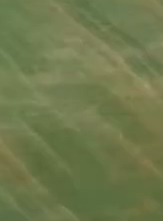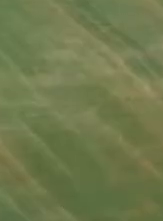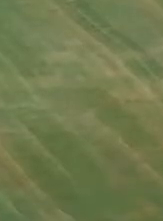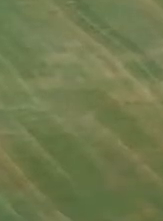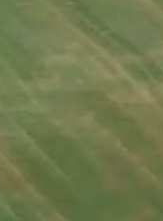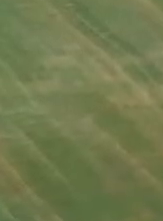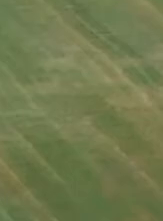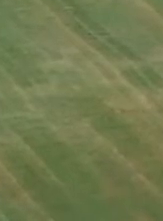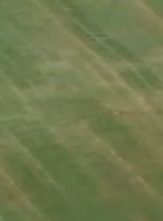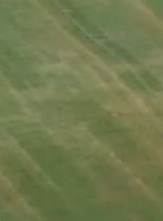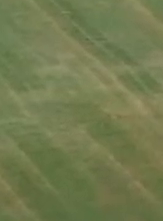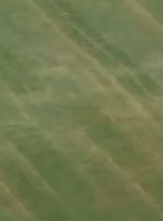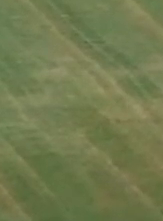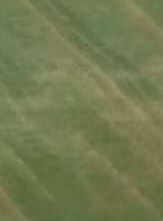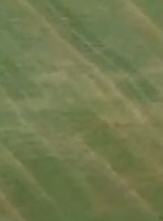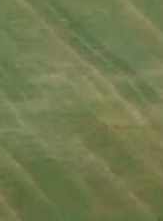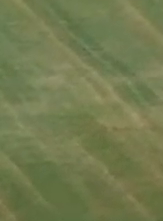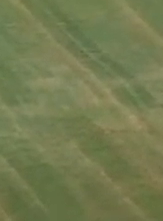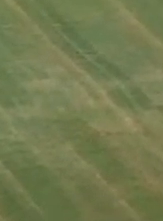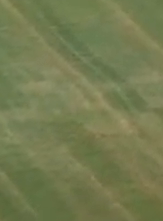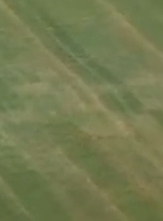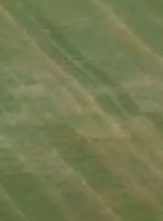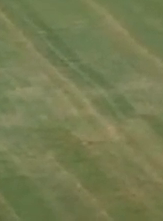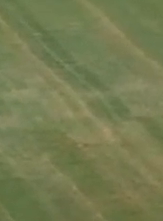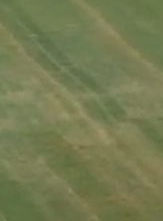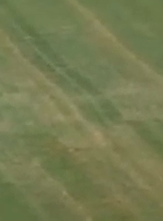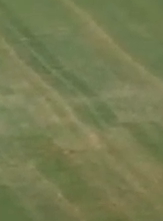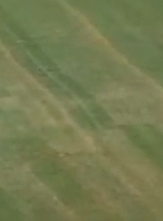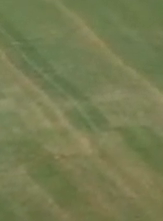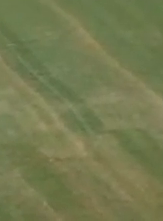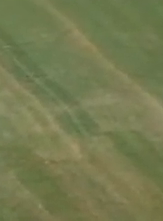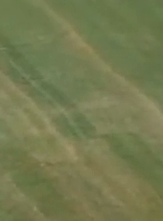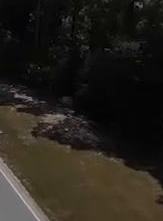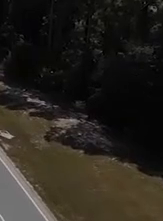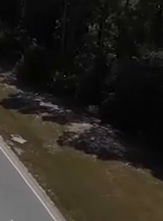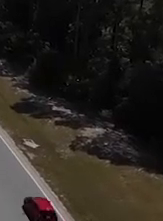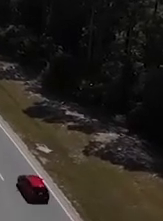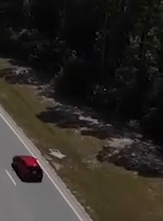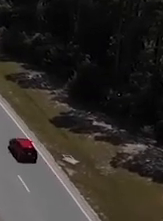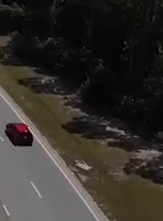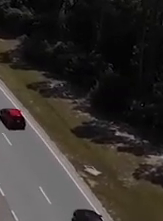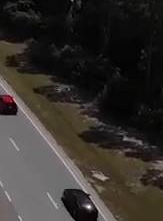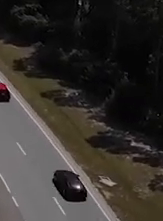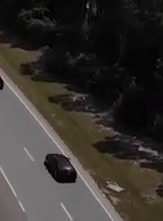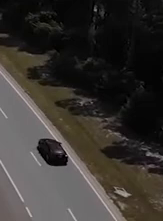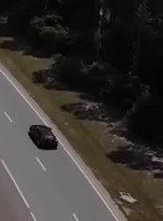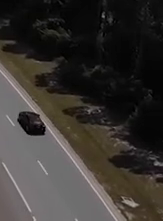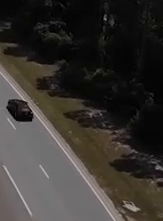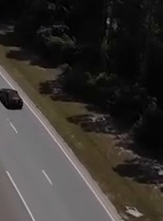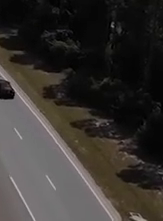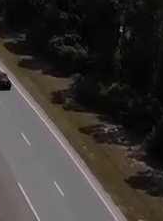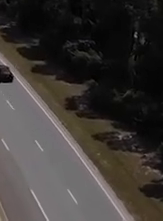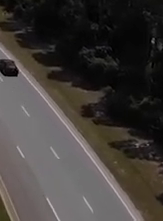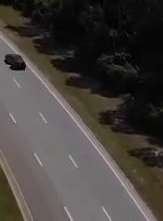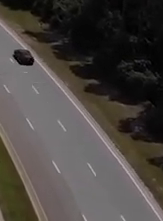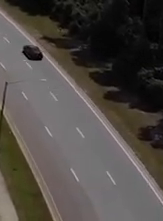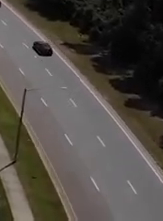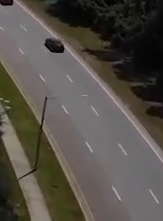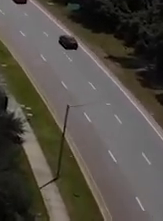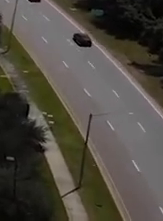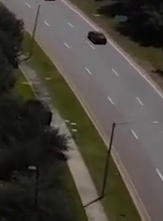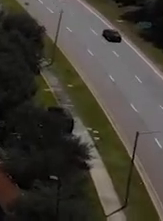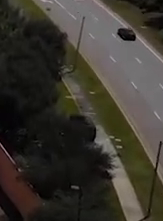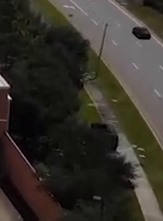so local kids have a safe and comfortable grounds to play on this fall. They also construct all city walking paths and